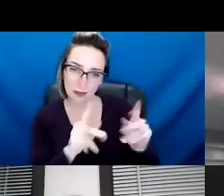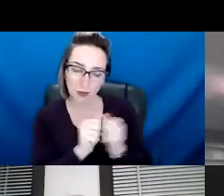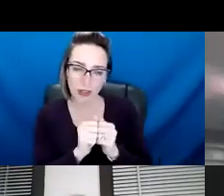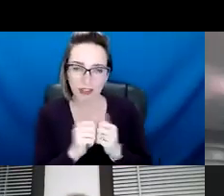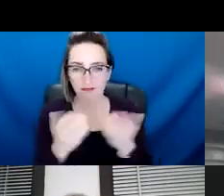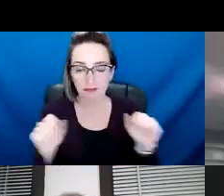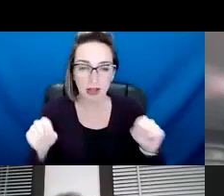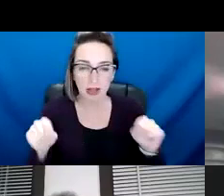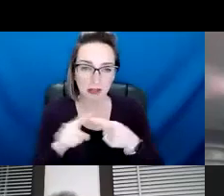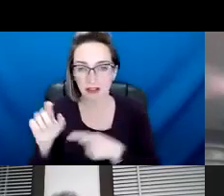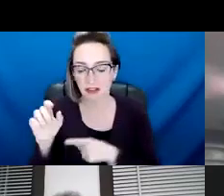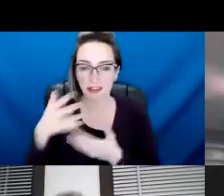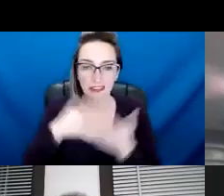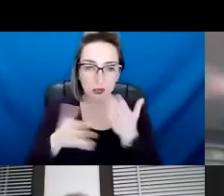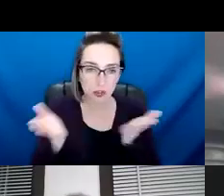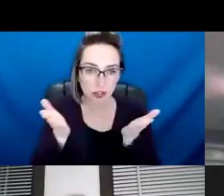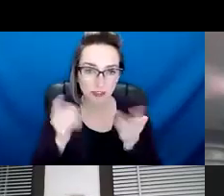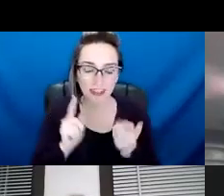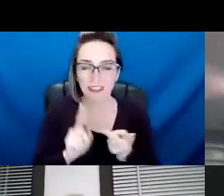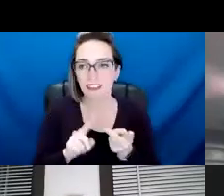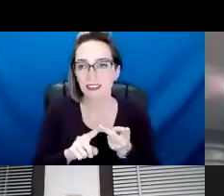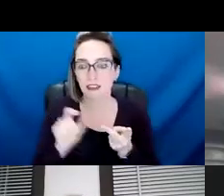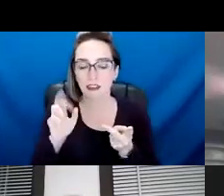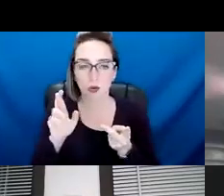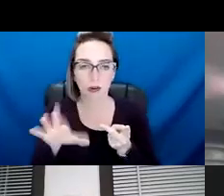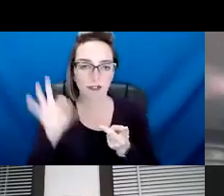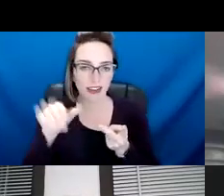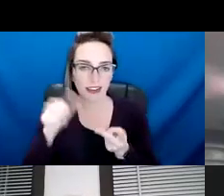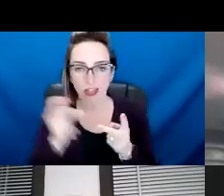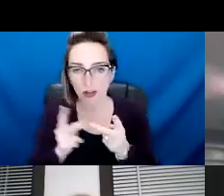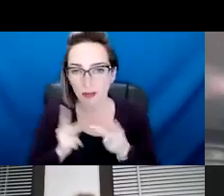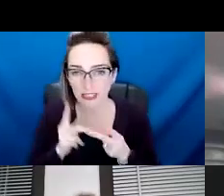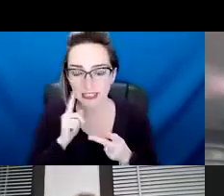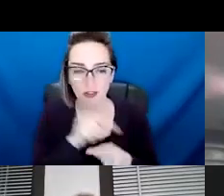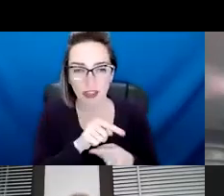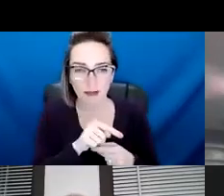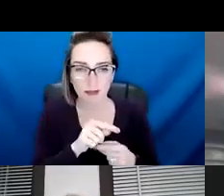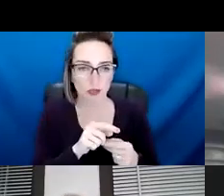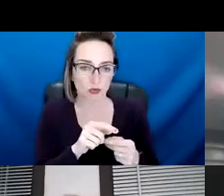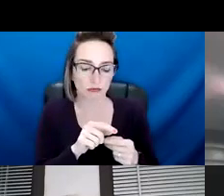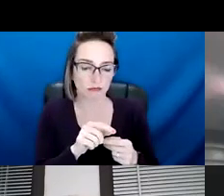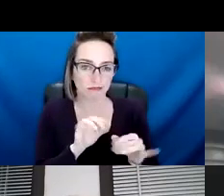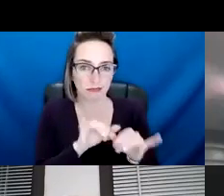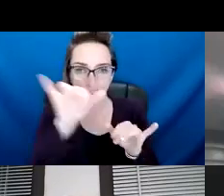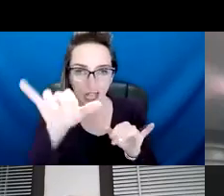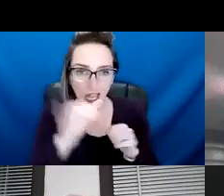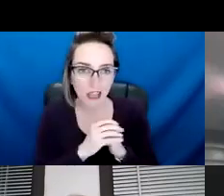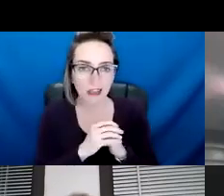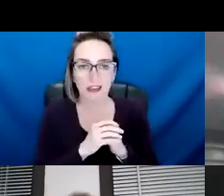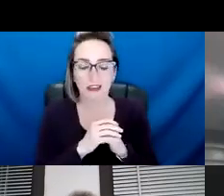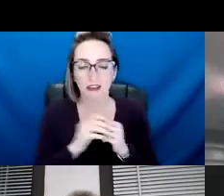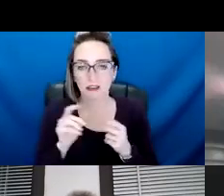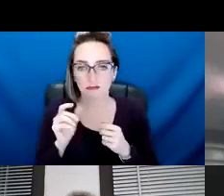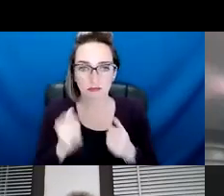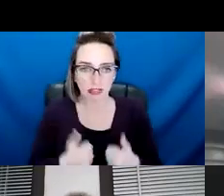or finding them, um, different, uh, uh, places to stay different places to go and, uh,